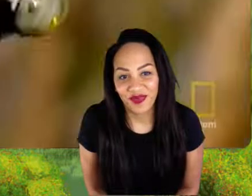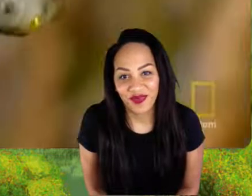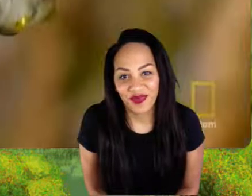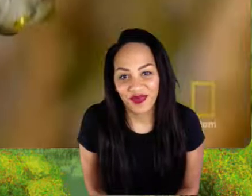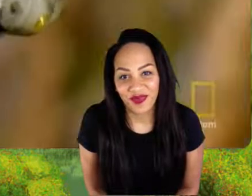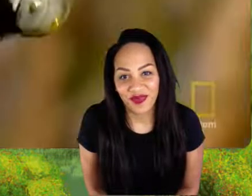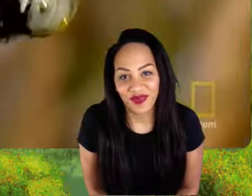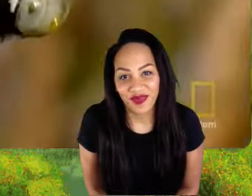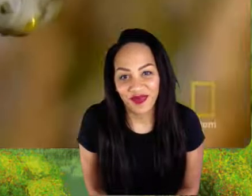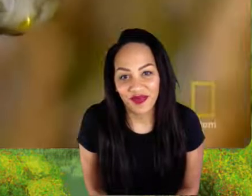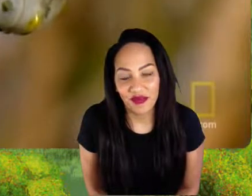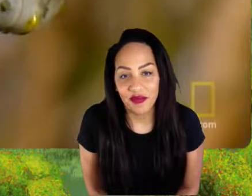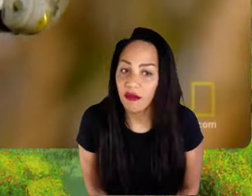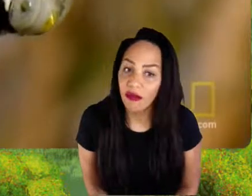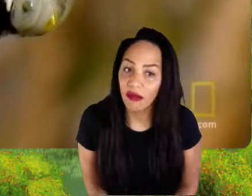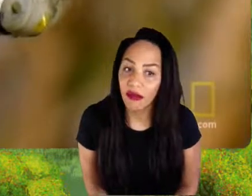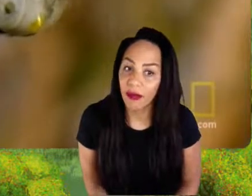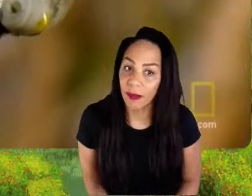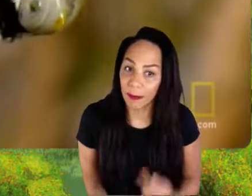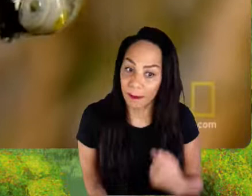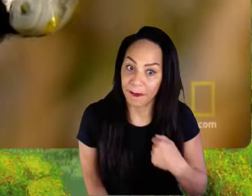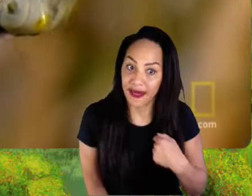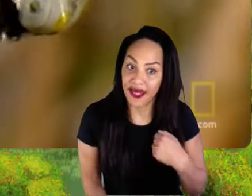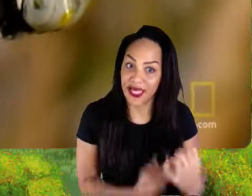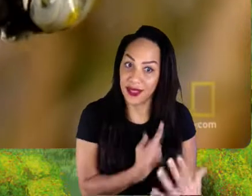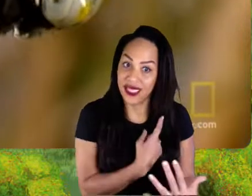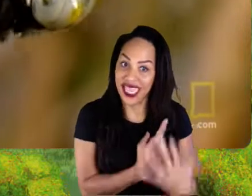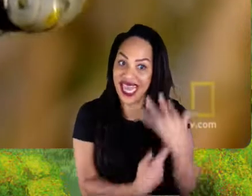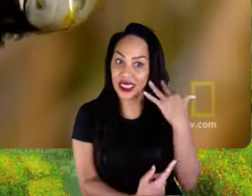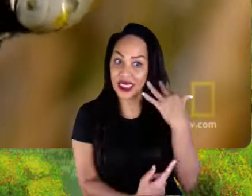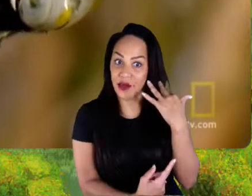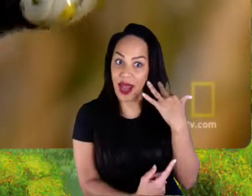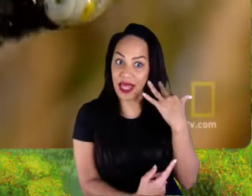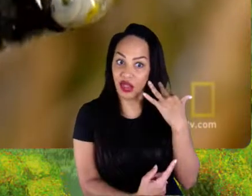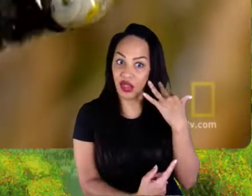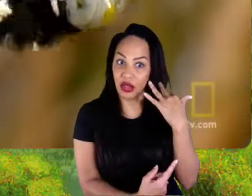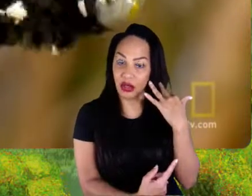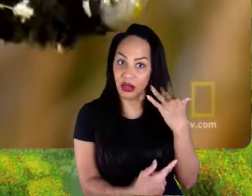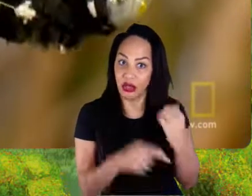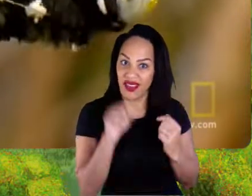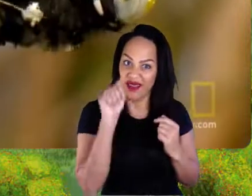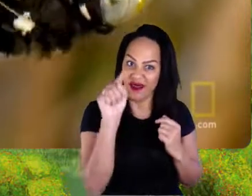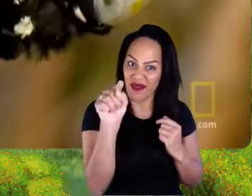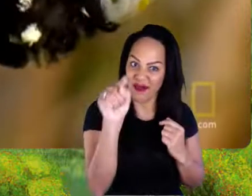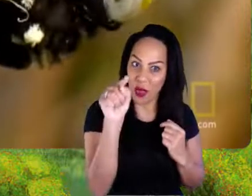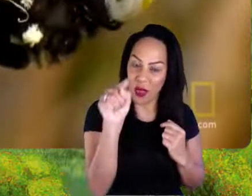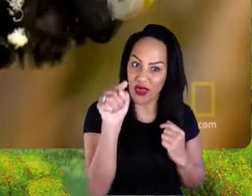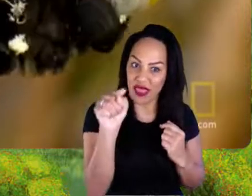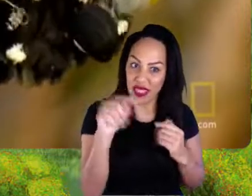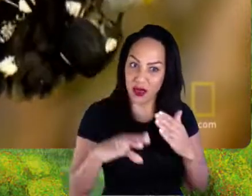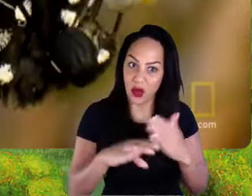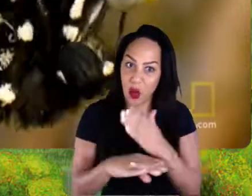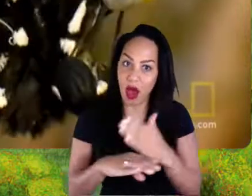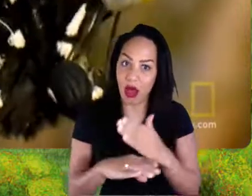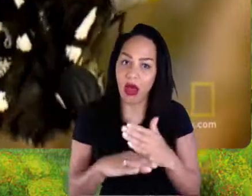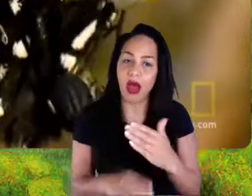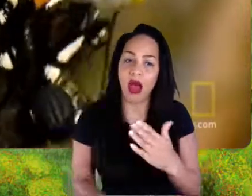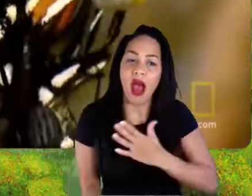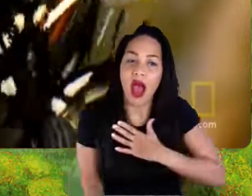And so this was really the inspiration for the piece. But I love the kind of the symbol of hope,